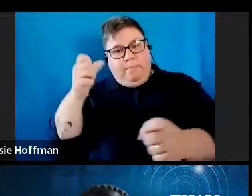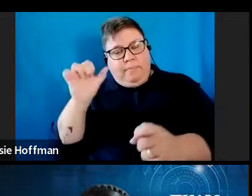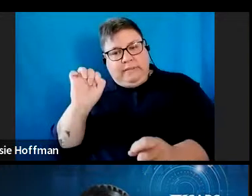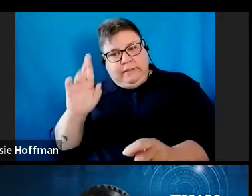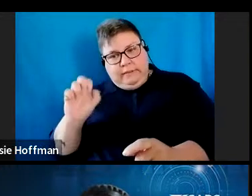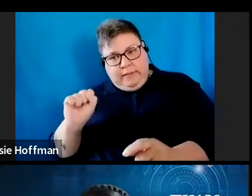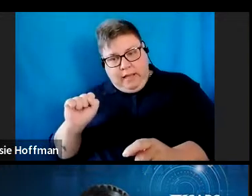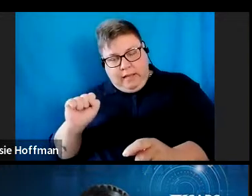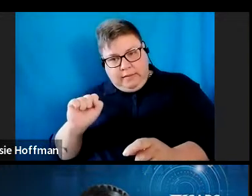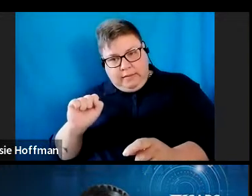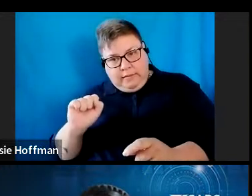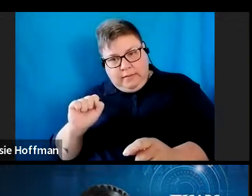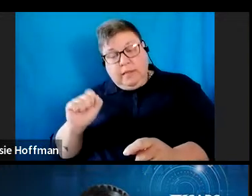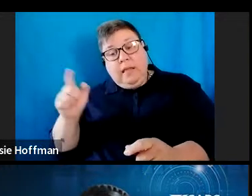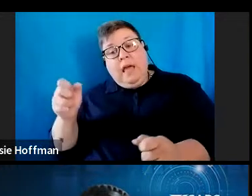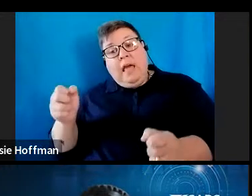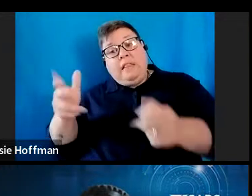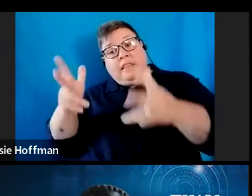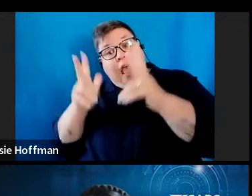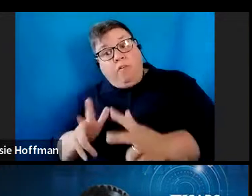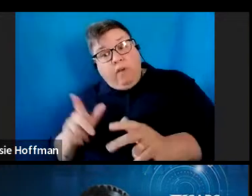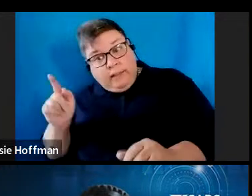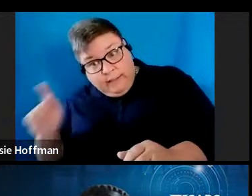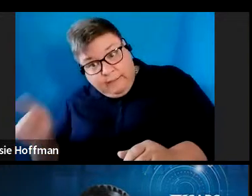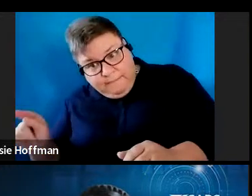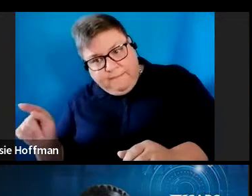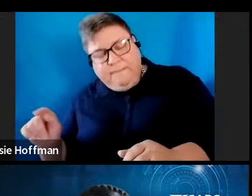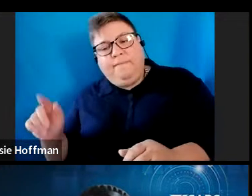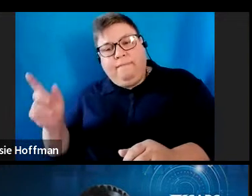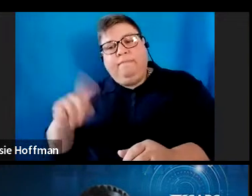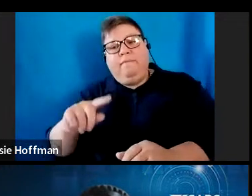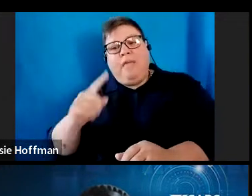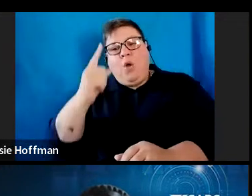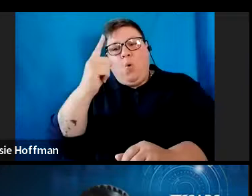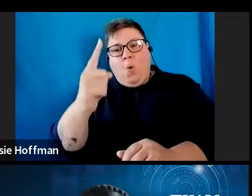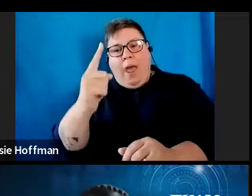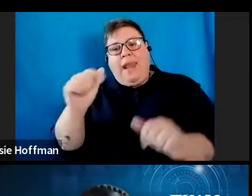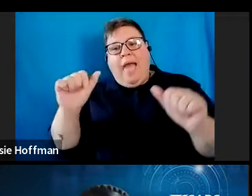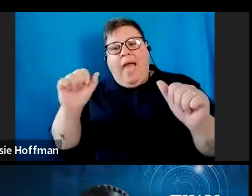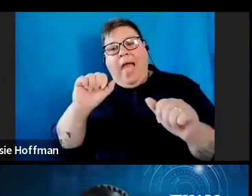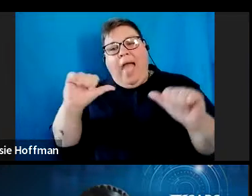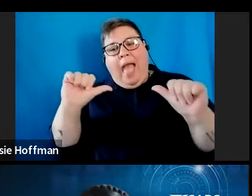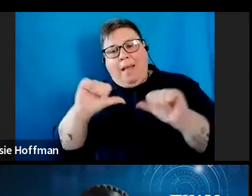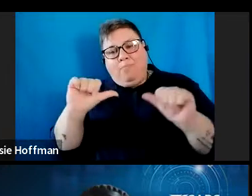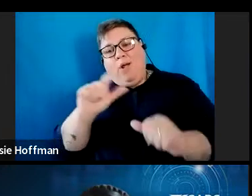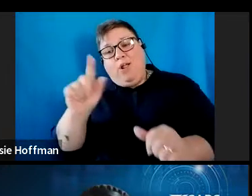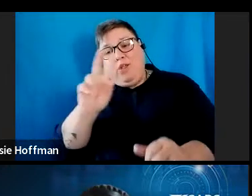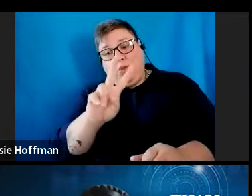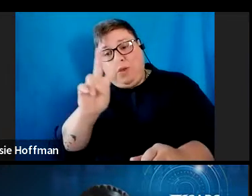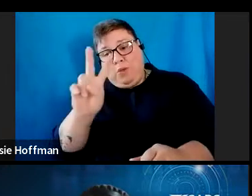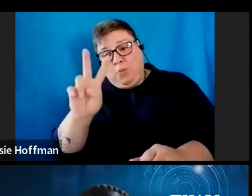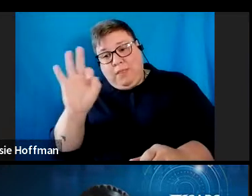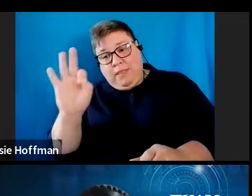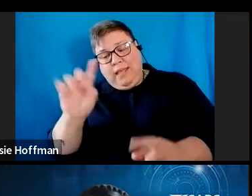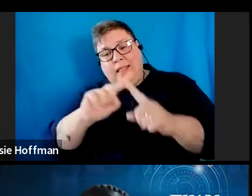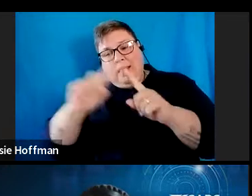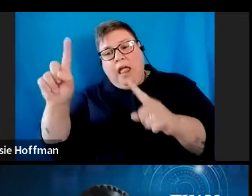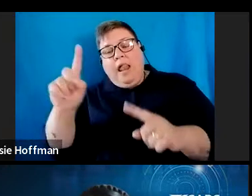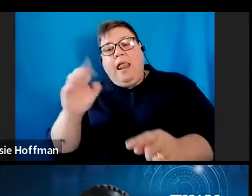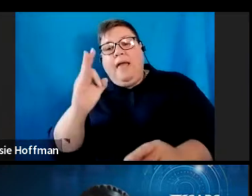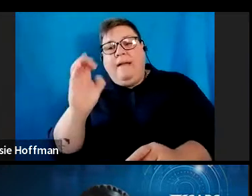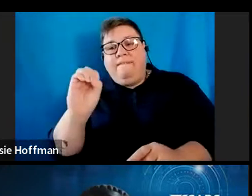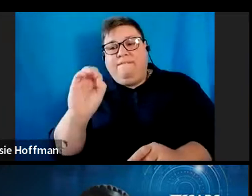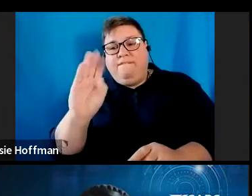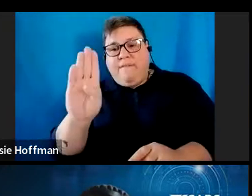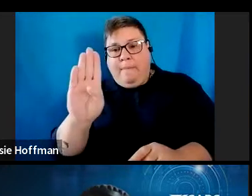The directive then will be applicable for the period 1 April 2023 to the end of February 2024